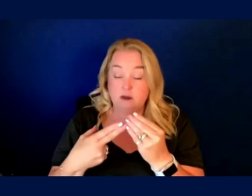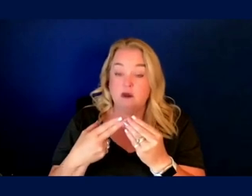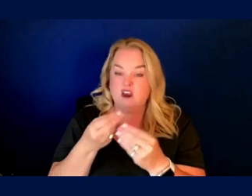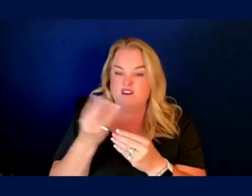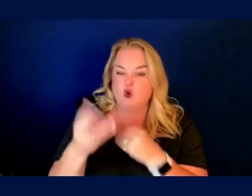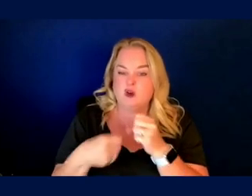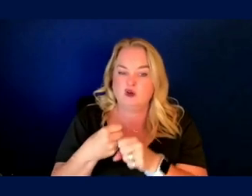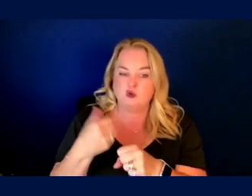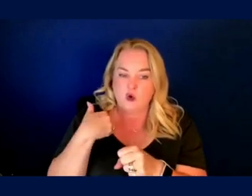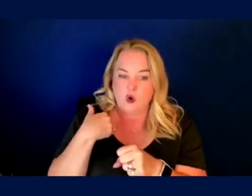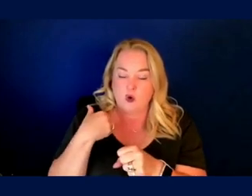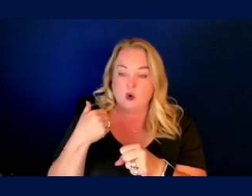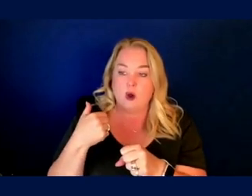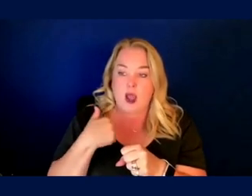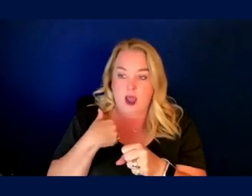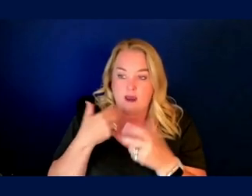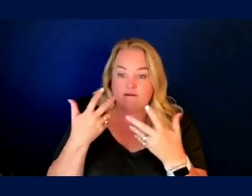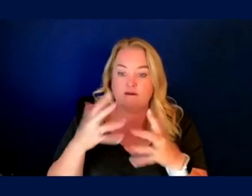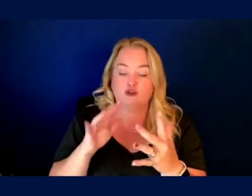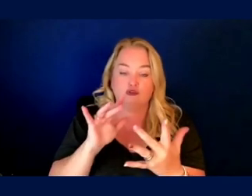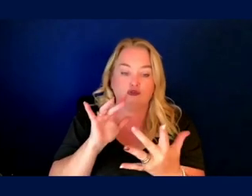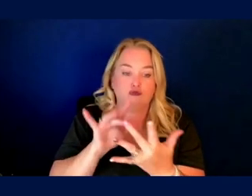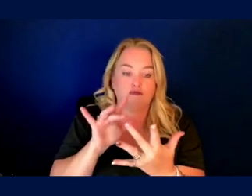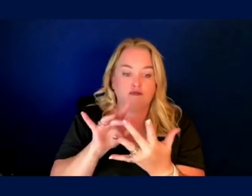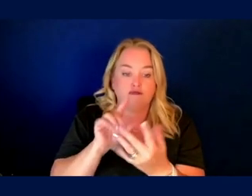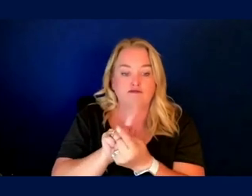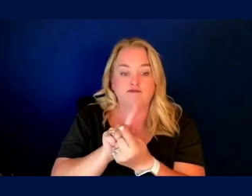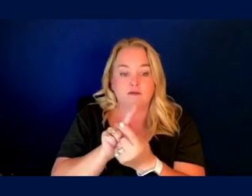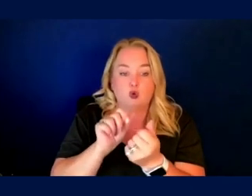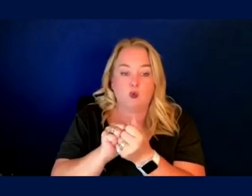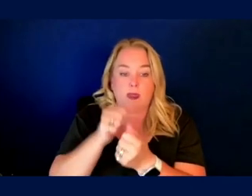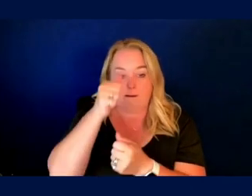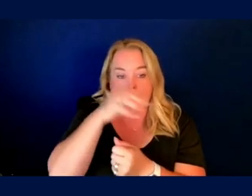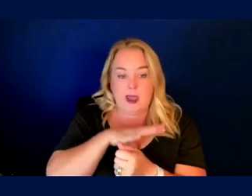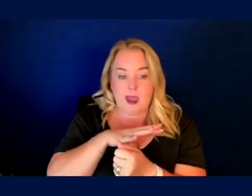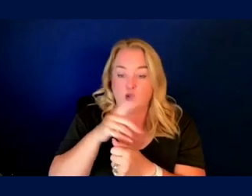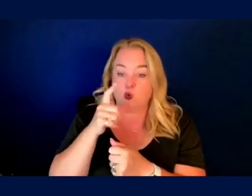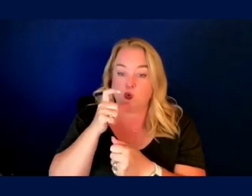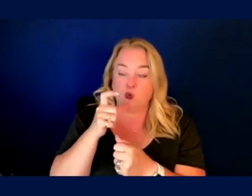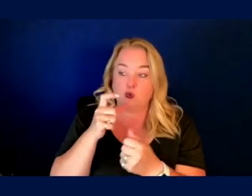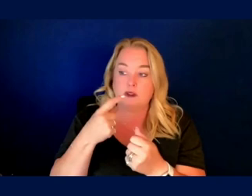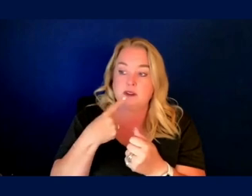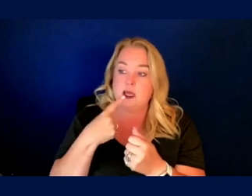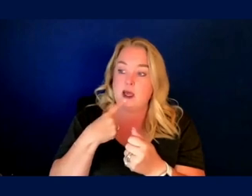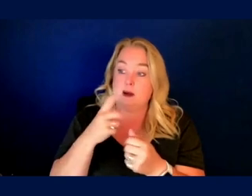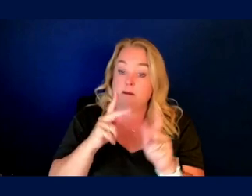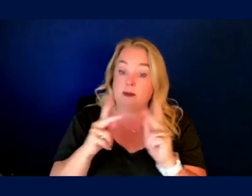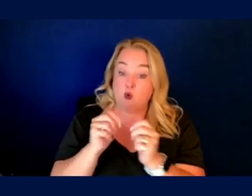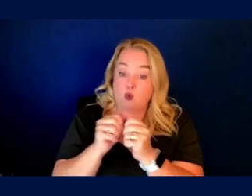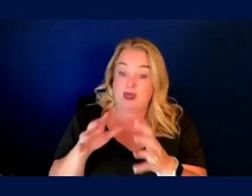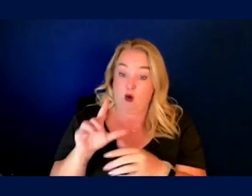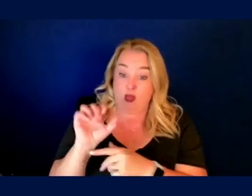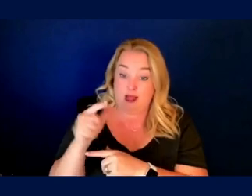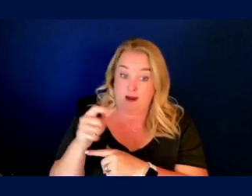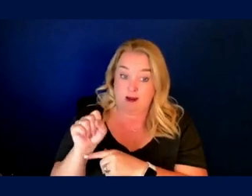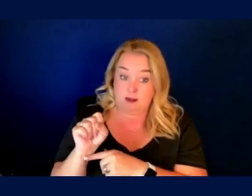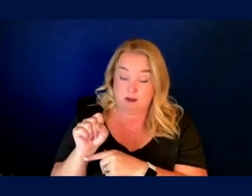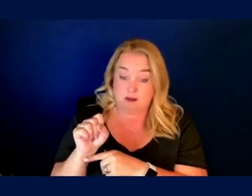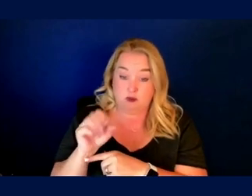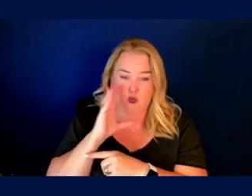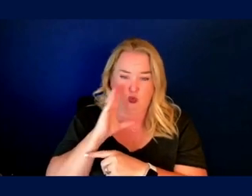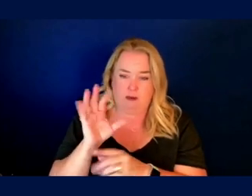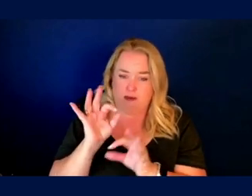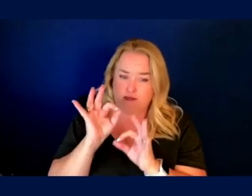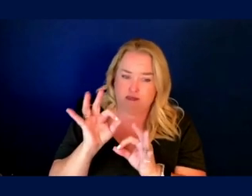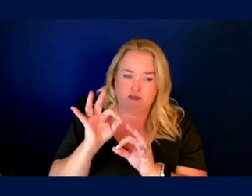ago, I used to cross paths with a gentleman who was making the case that people without legs would be ideal